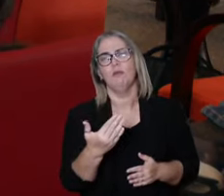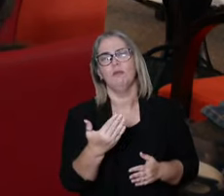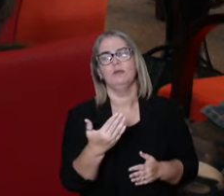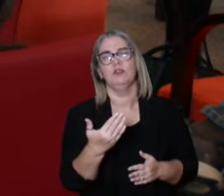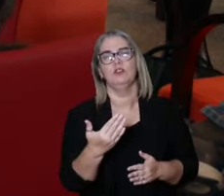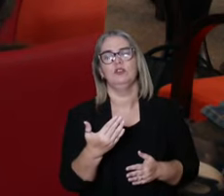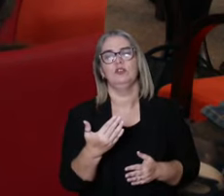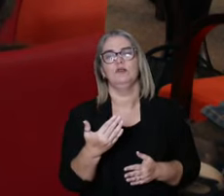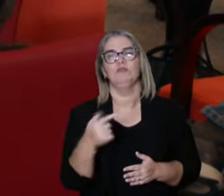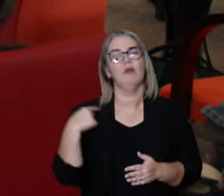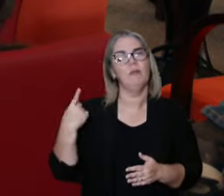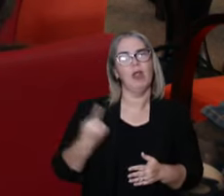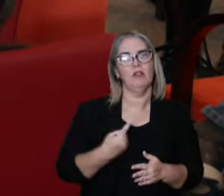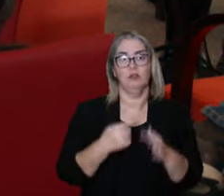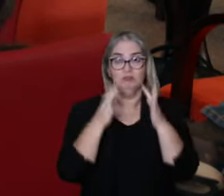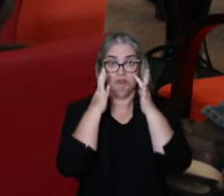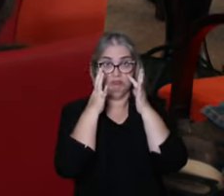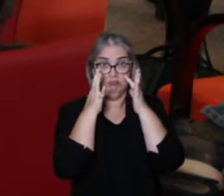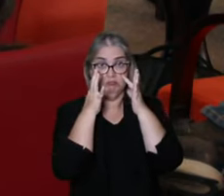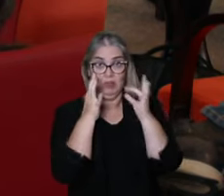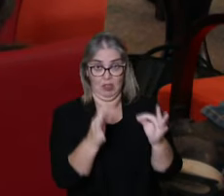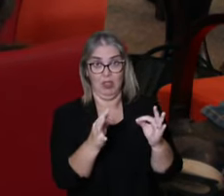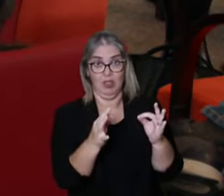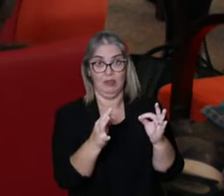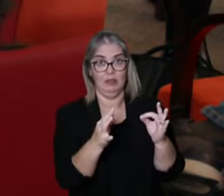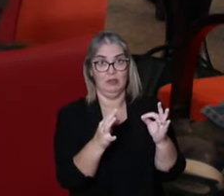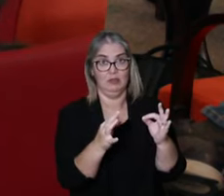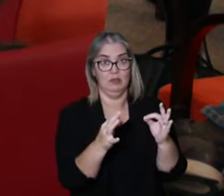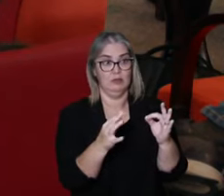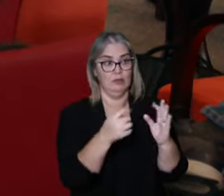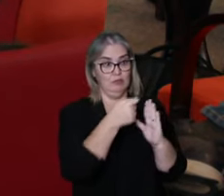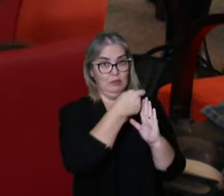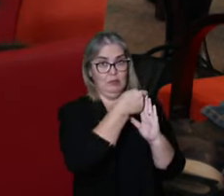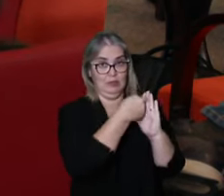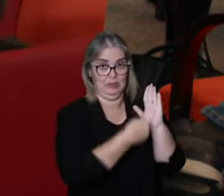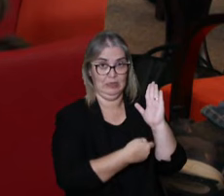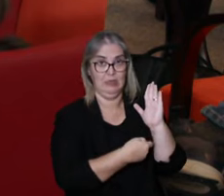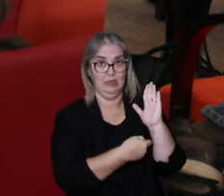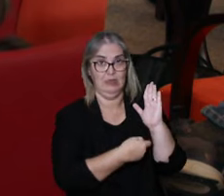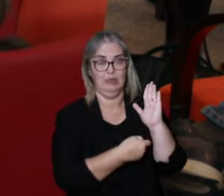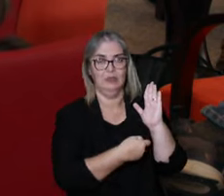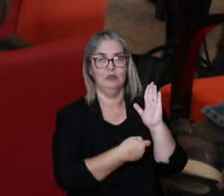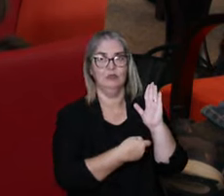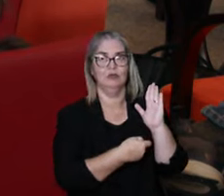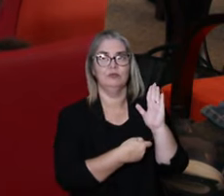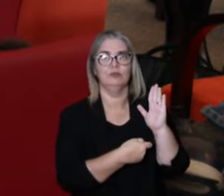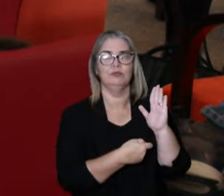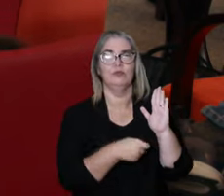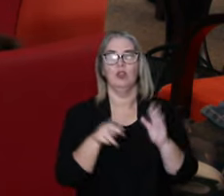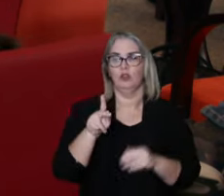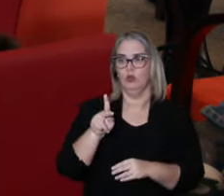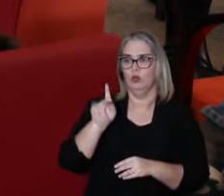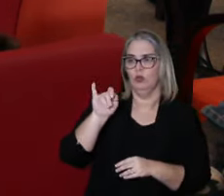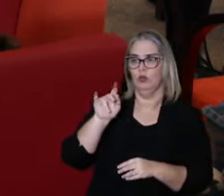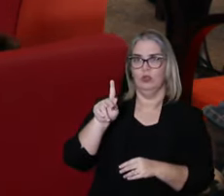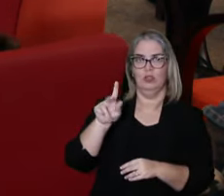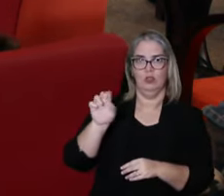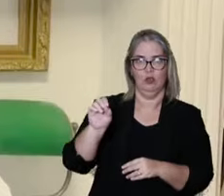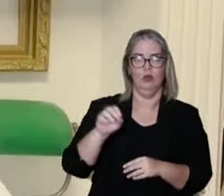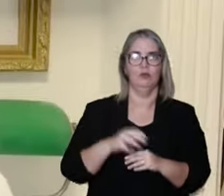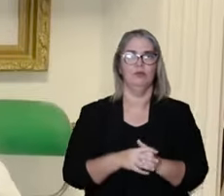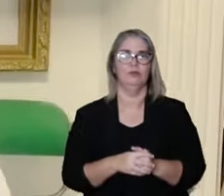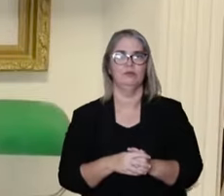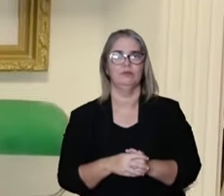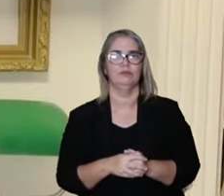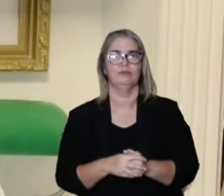I'm going to ask now to see a little bit of George Louis Borges,